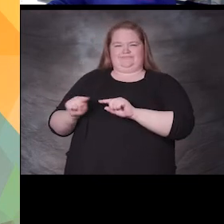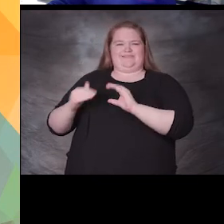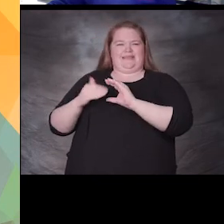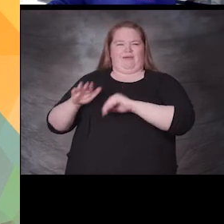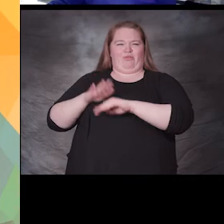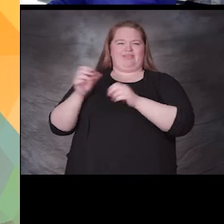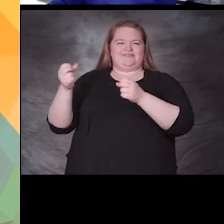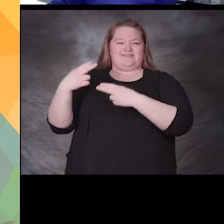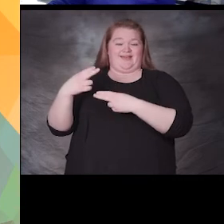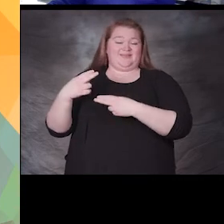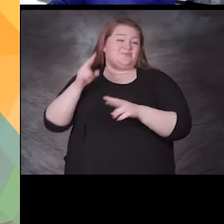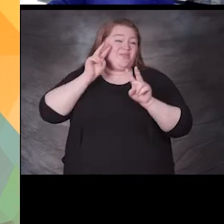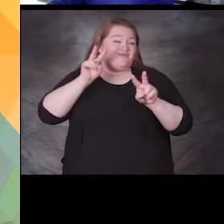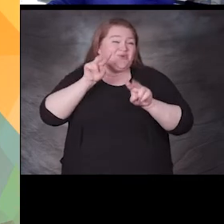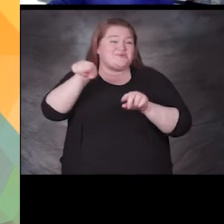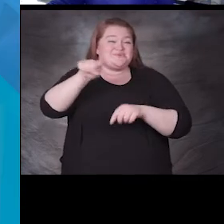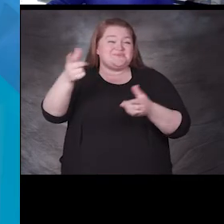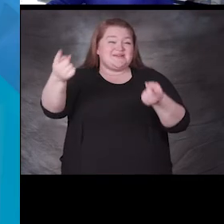to know you better